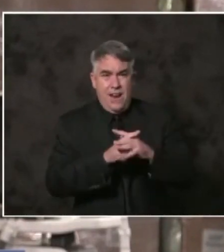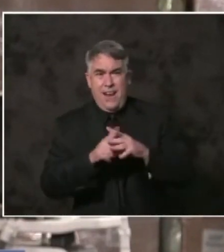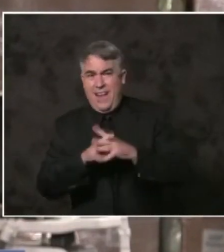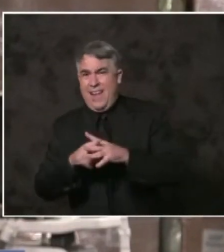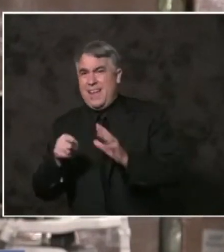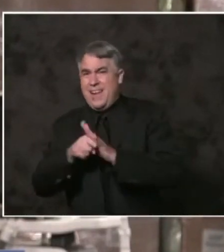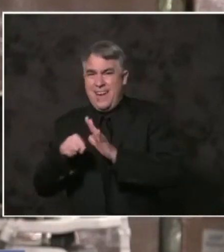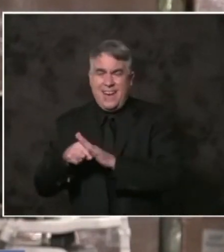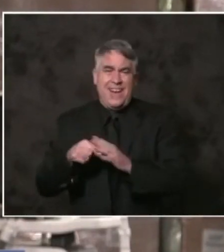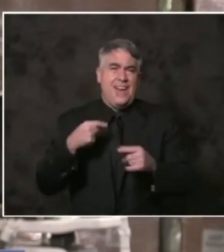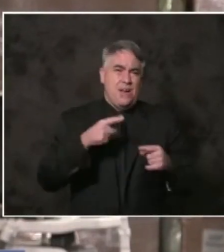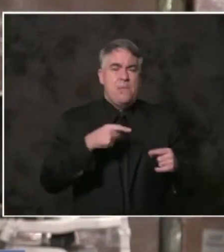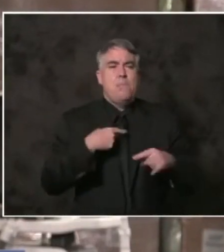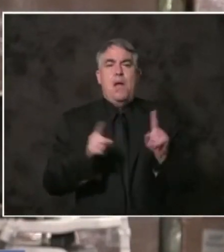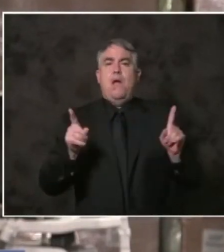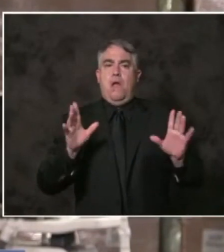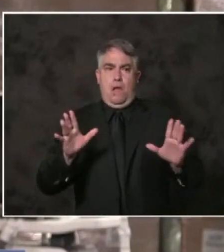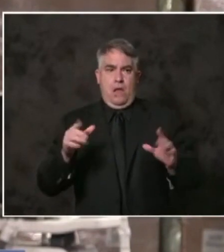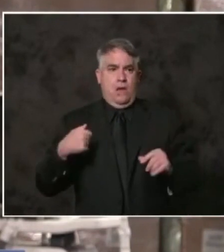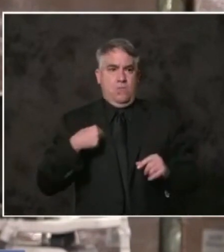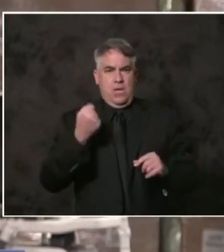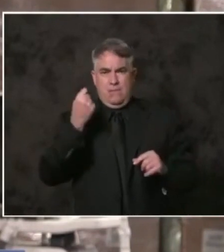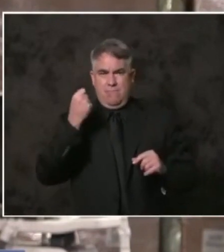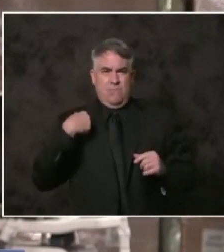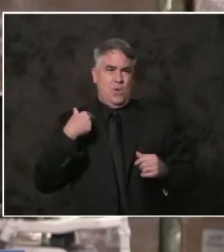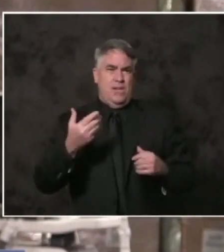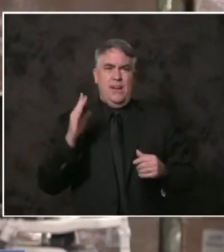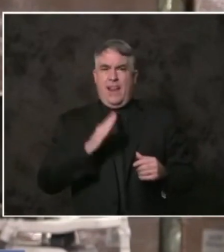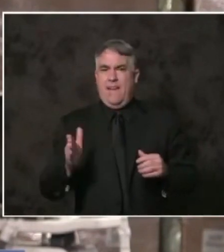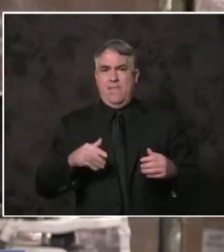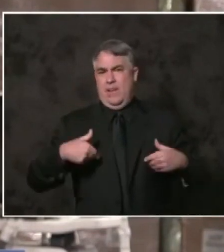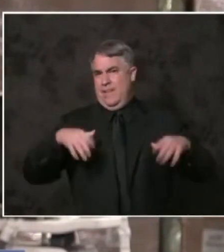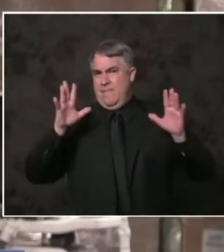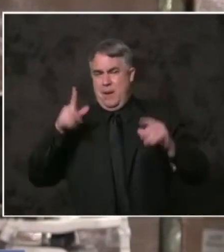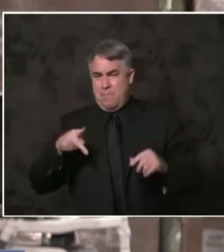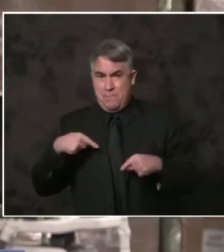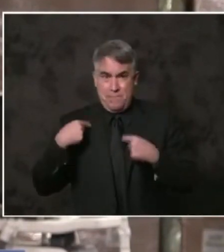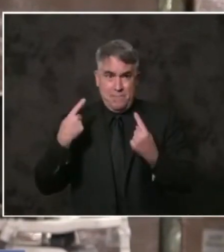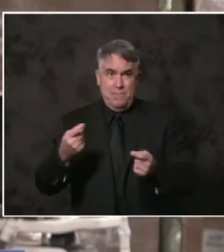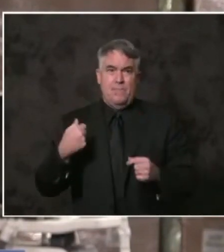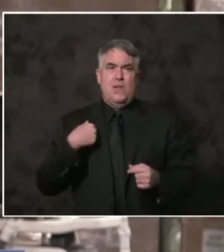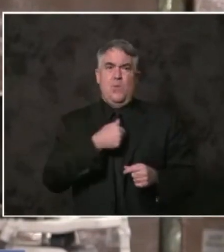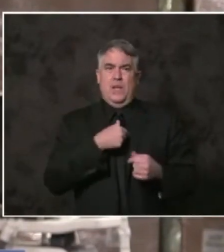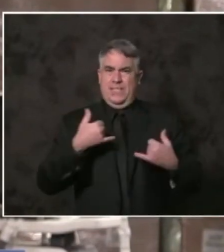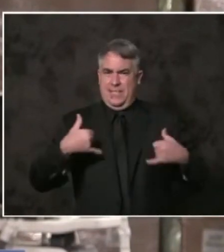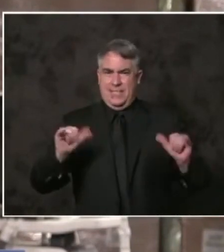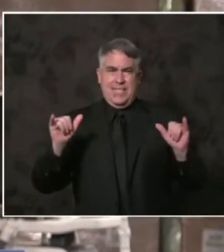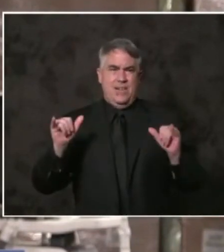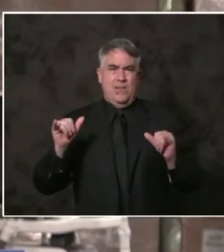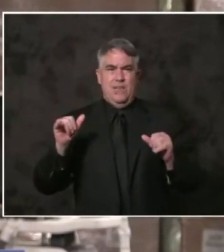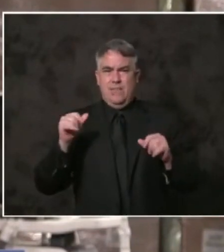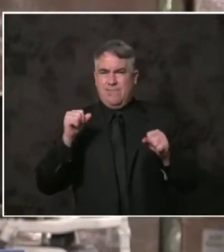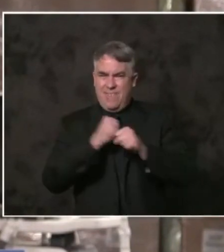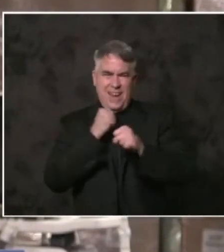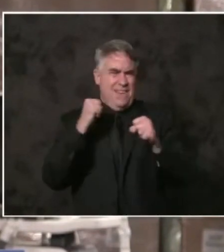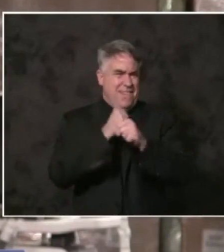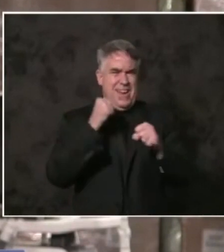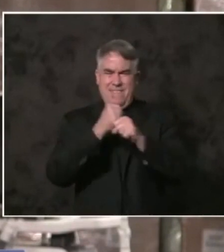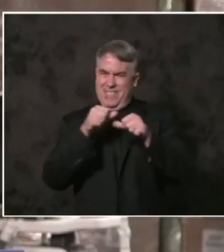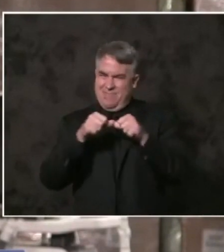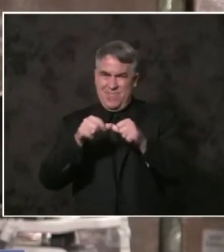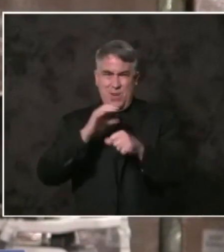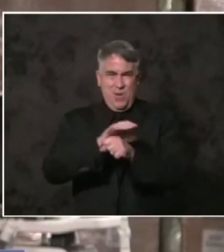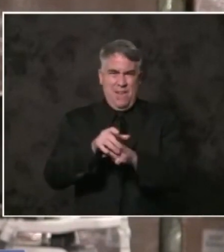But through it all, we never gave up. We are still battling COVID-19, but the tide is turning.